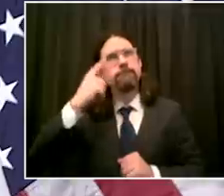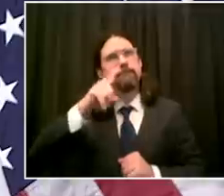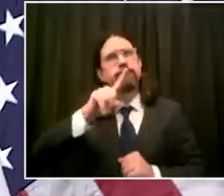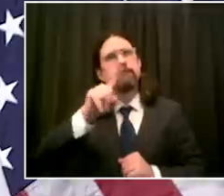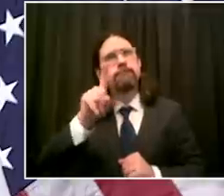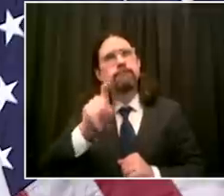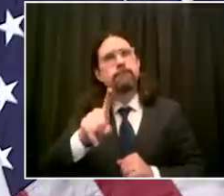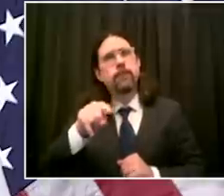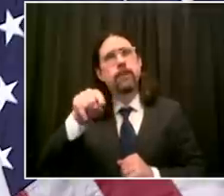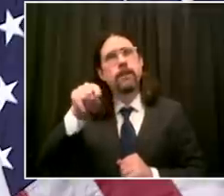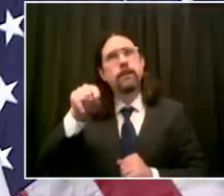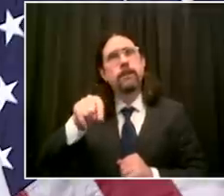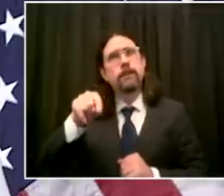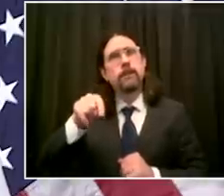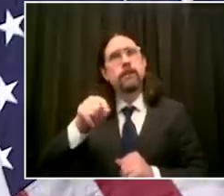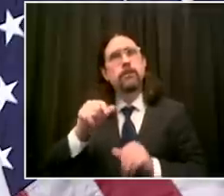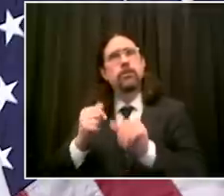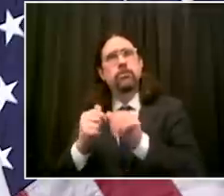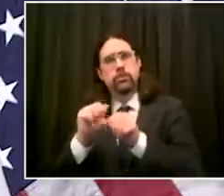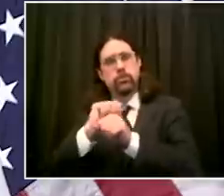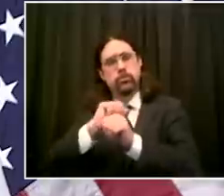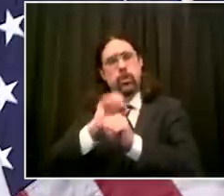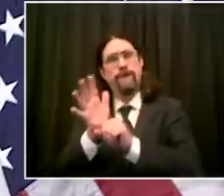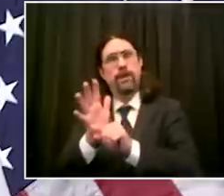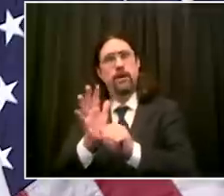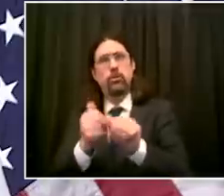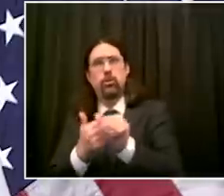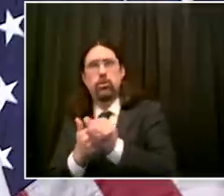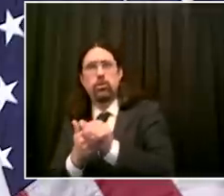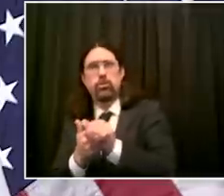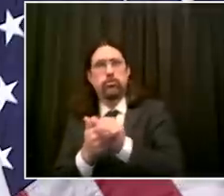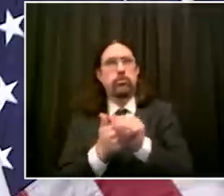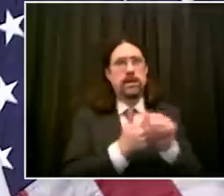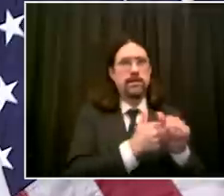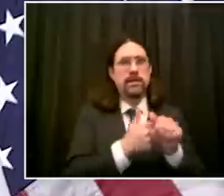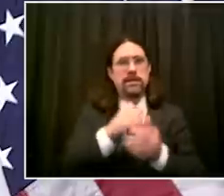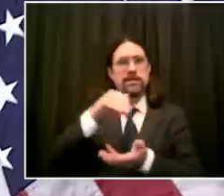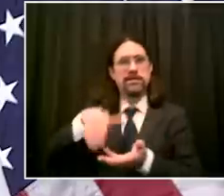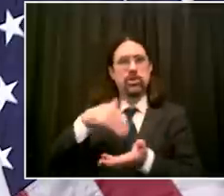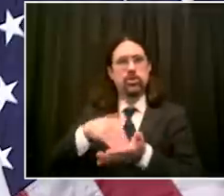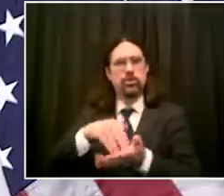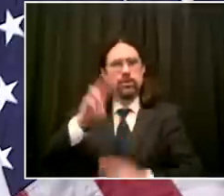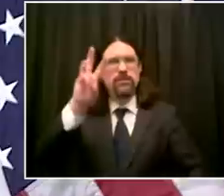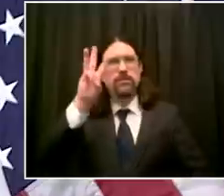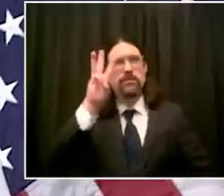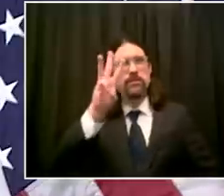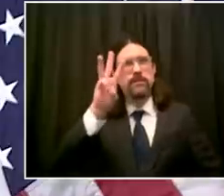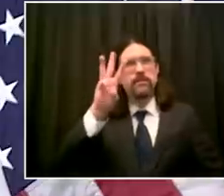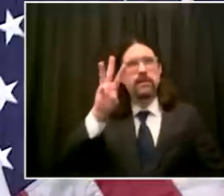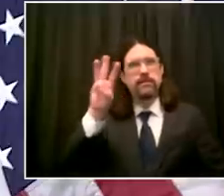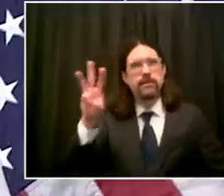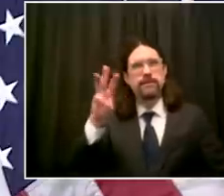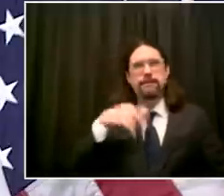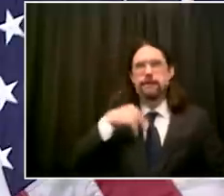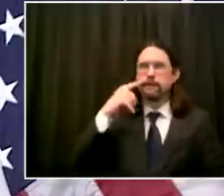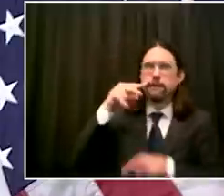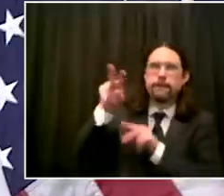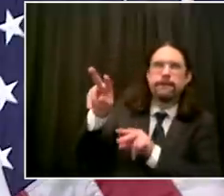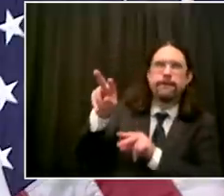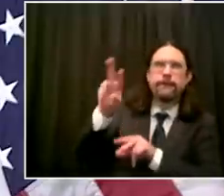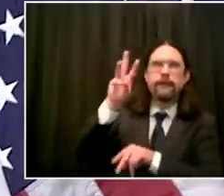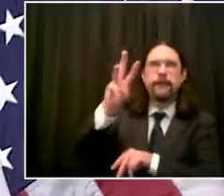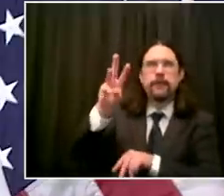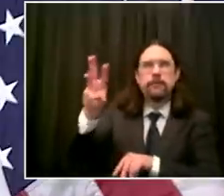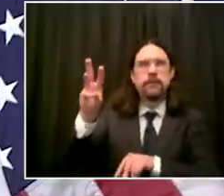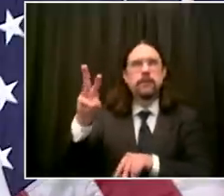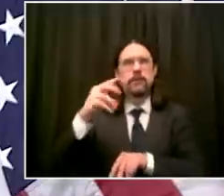more tests than there are people signing up to take them i'm curious uh